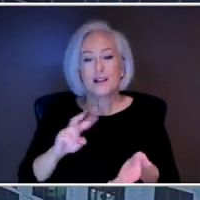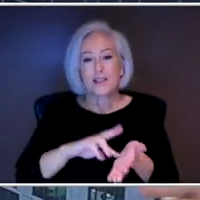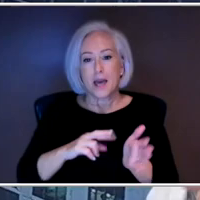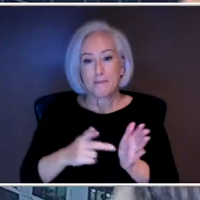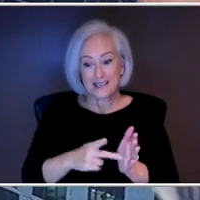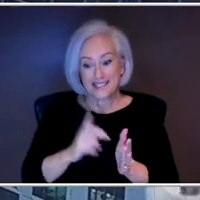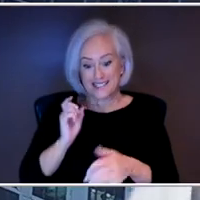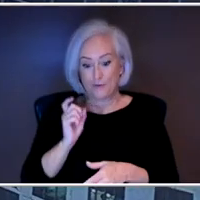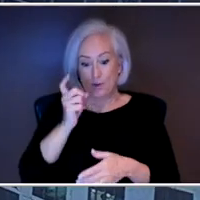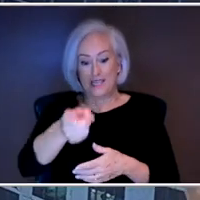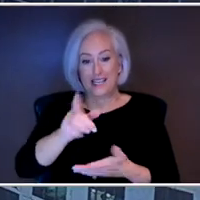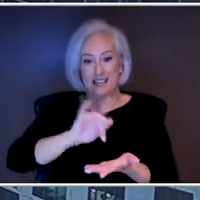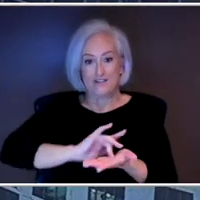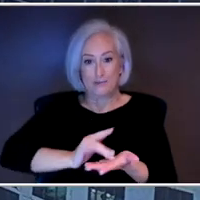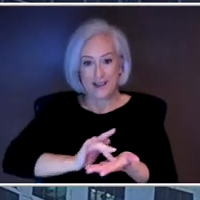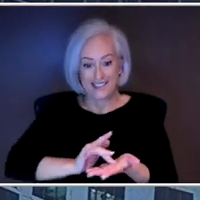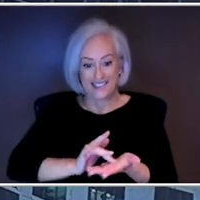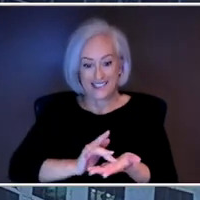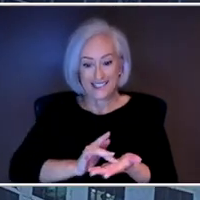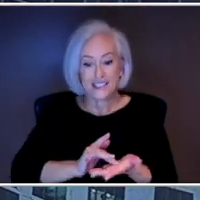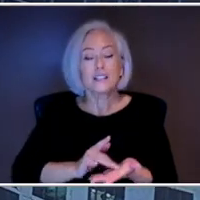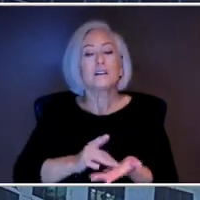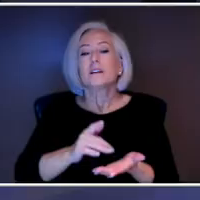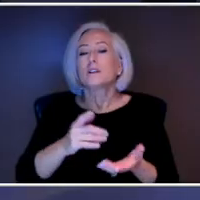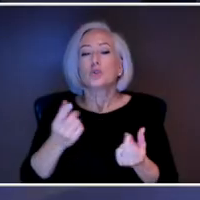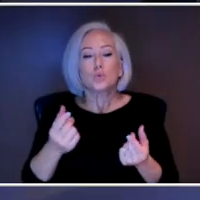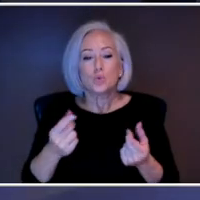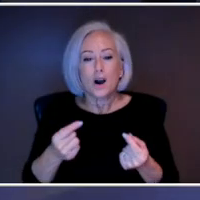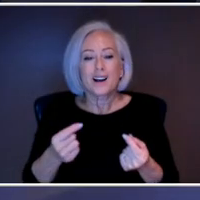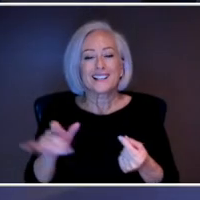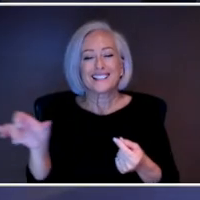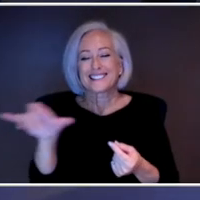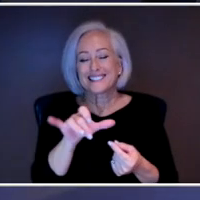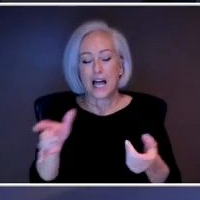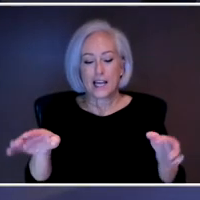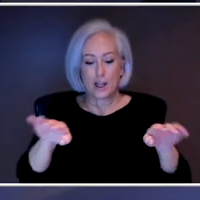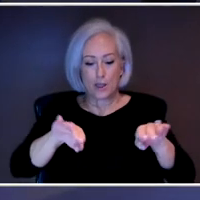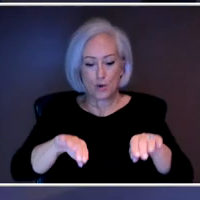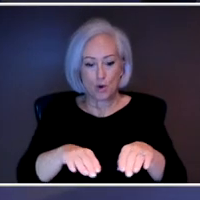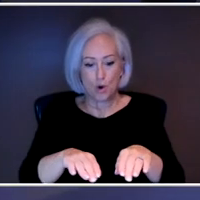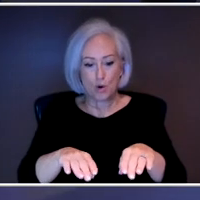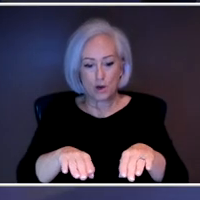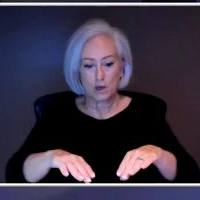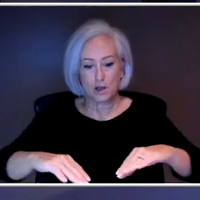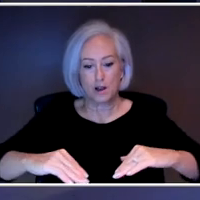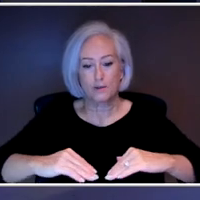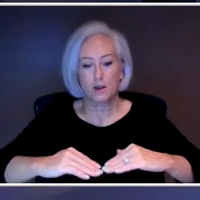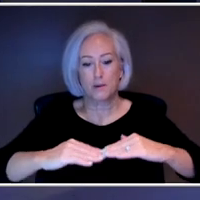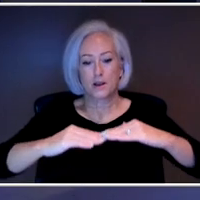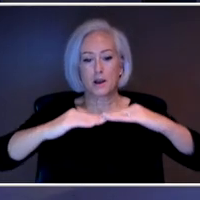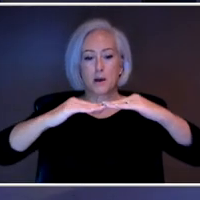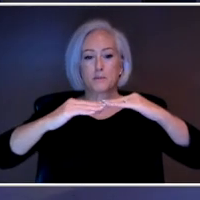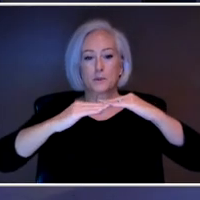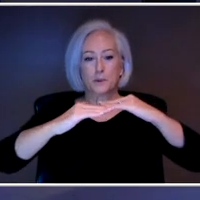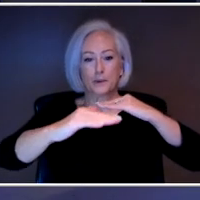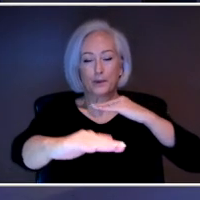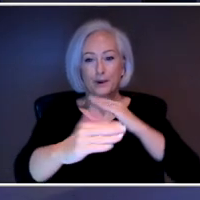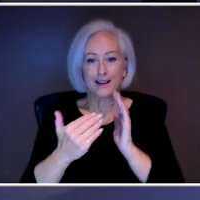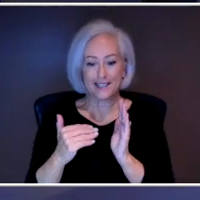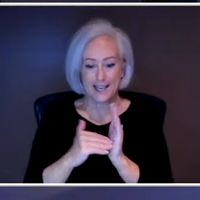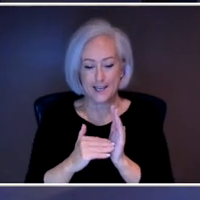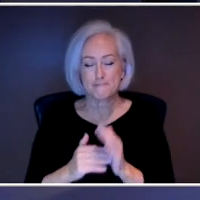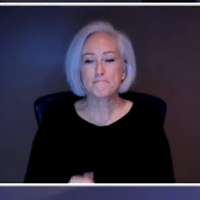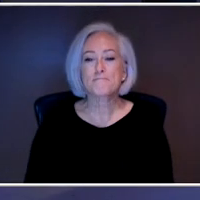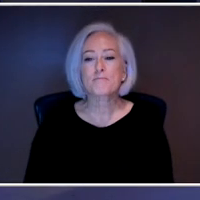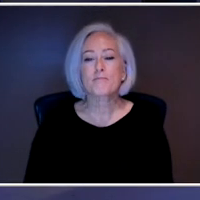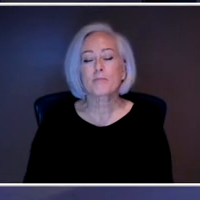ruts so that you can maybe navigate a different path to get through that. A question, based on what Becky has shared today, is this something,